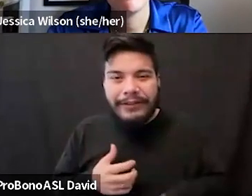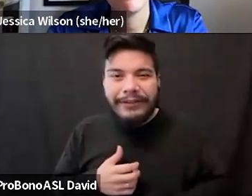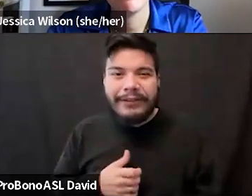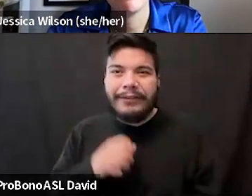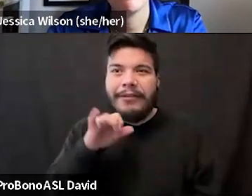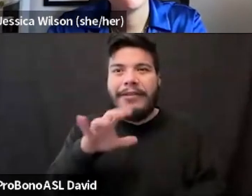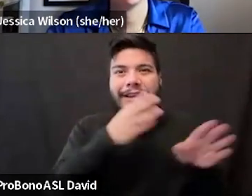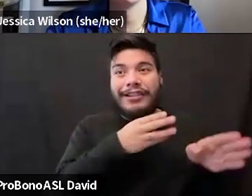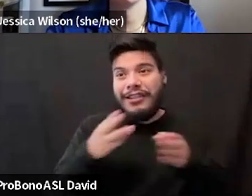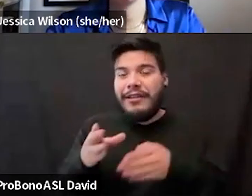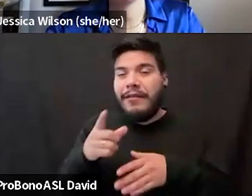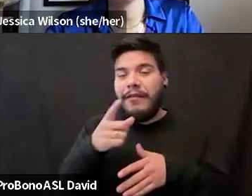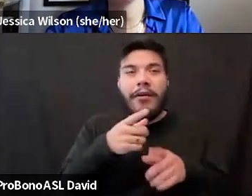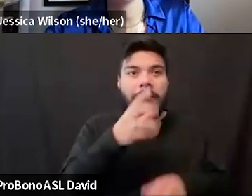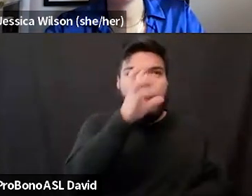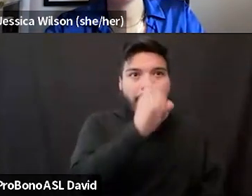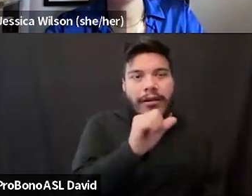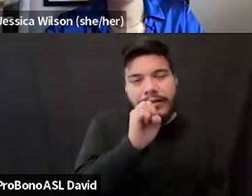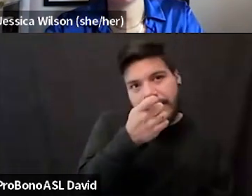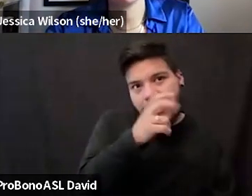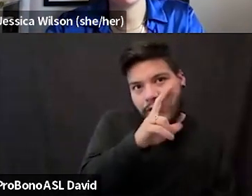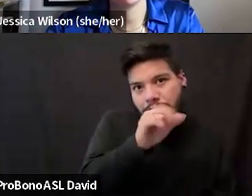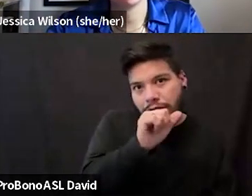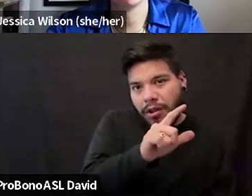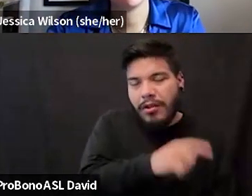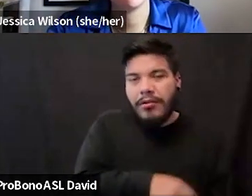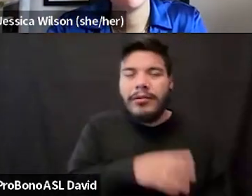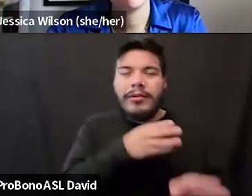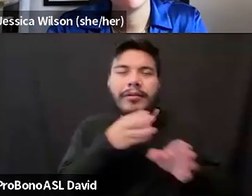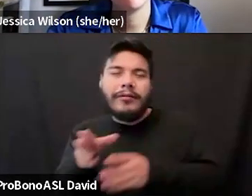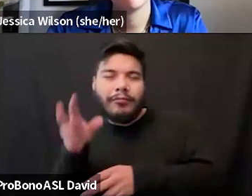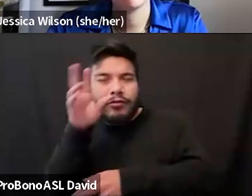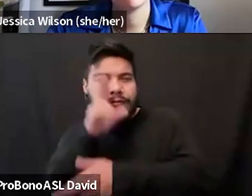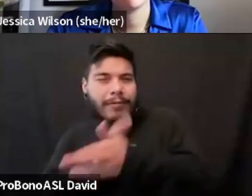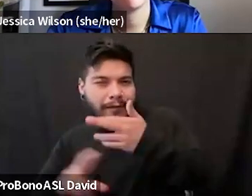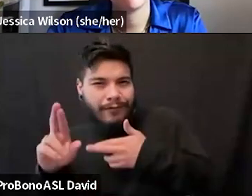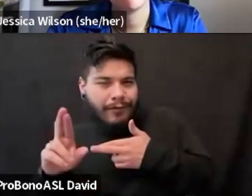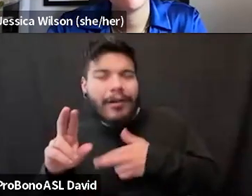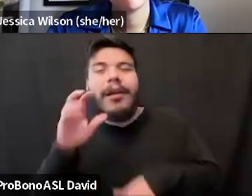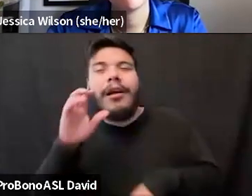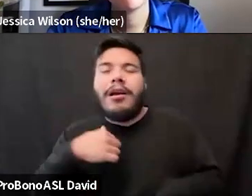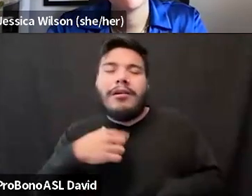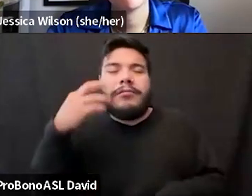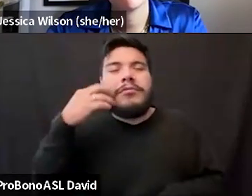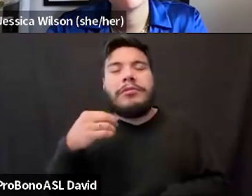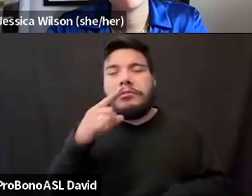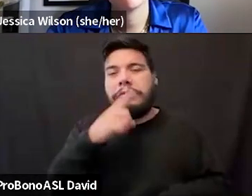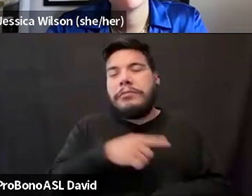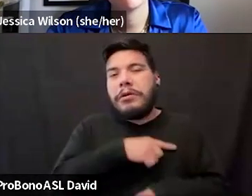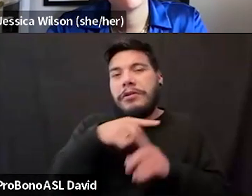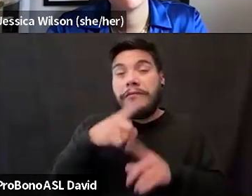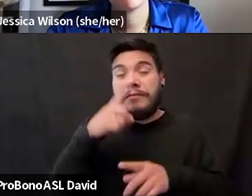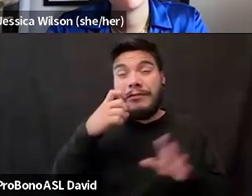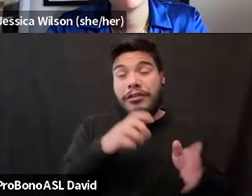shift from sexualization, I think was actually something that I experienced pretty positively because it was a shift for men